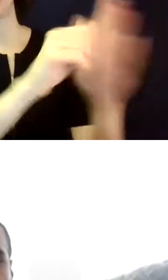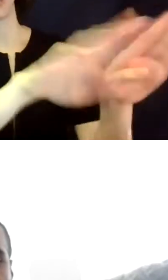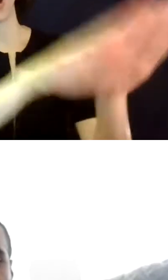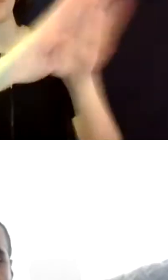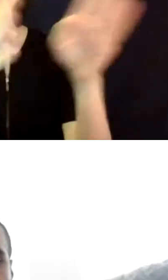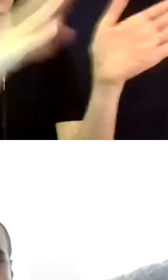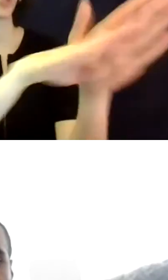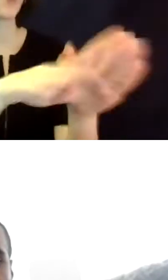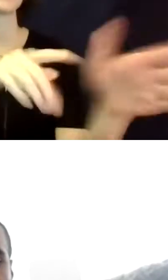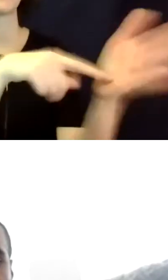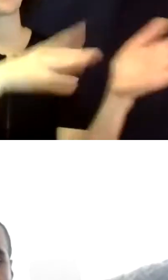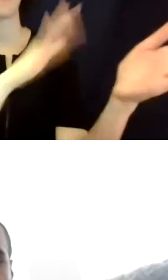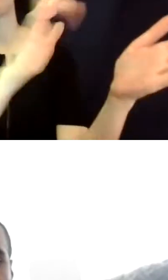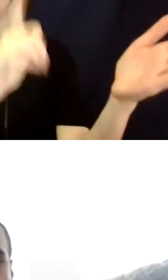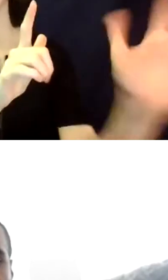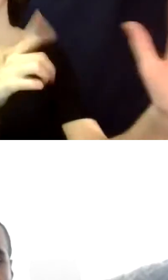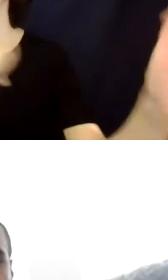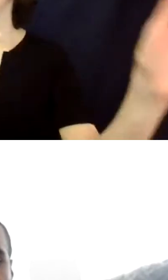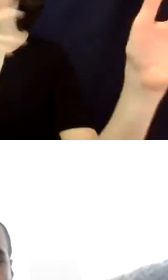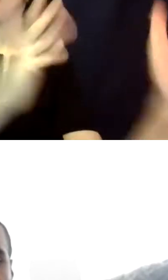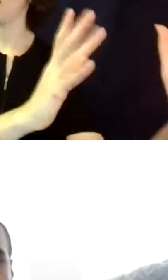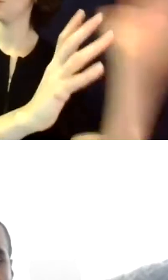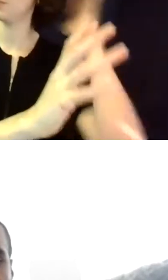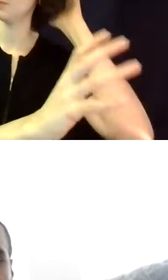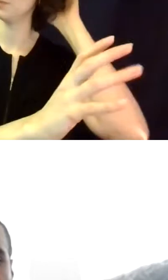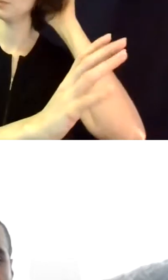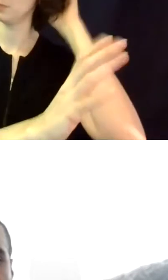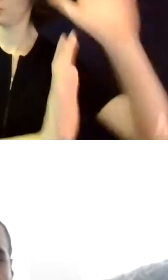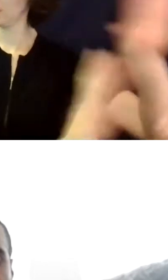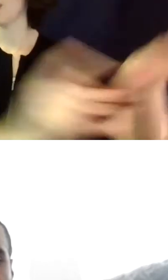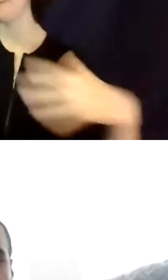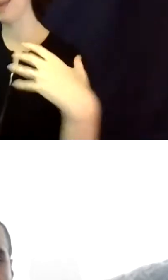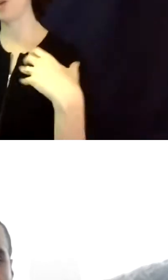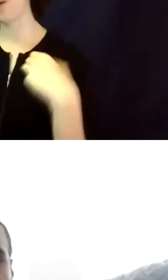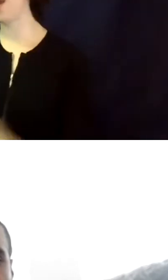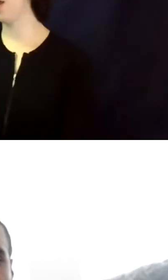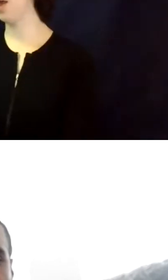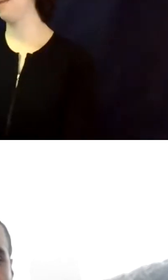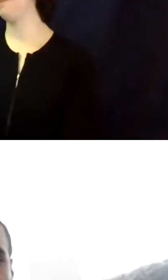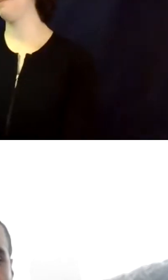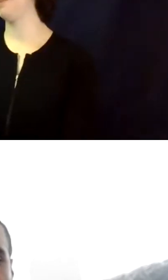my bills. Um, mental health mandate is, is not a power of attorney. Um,